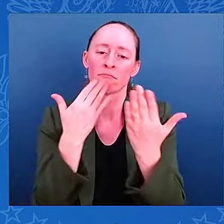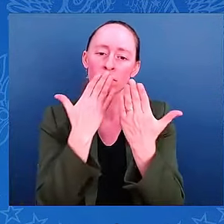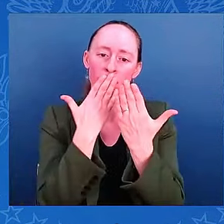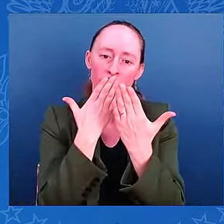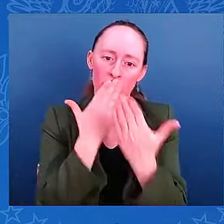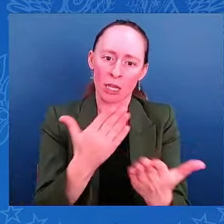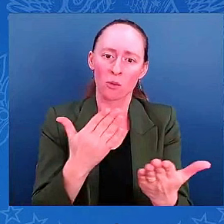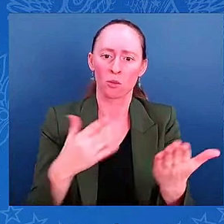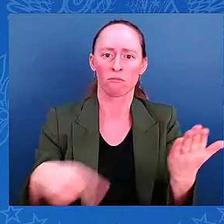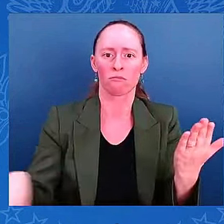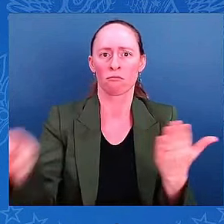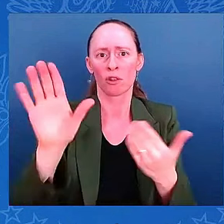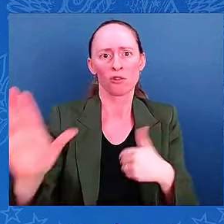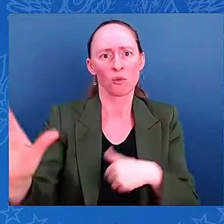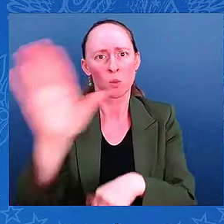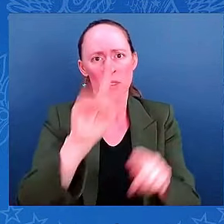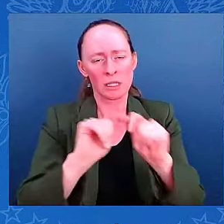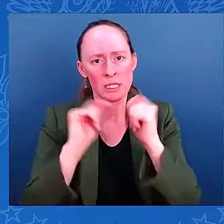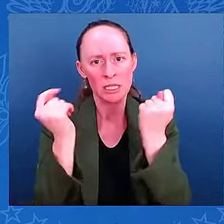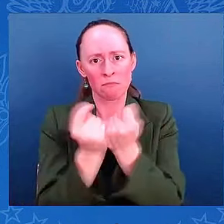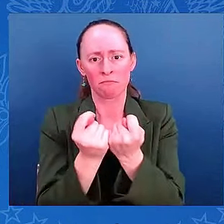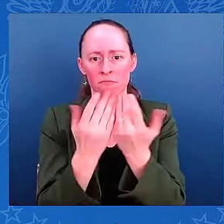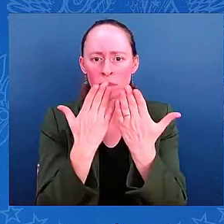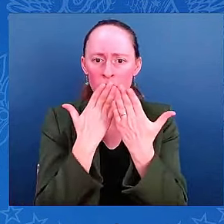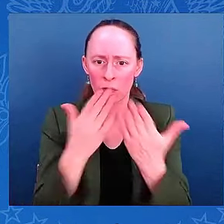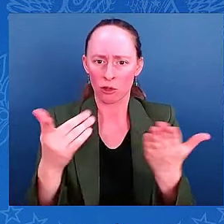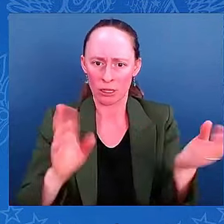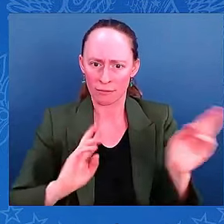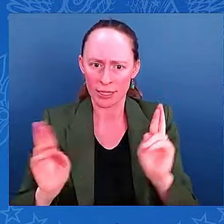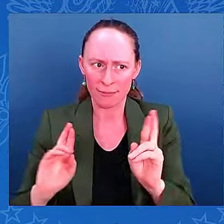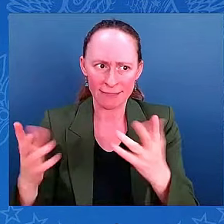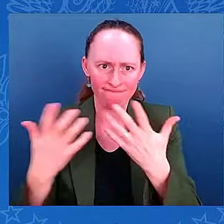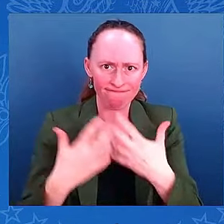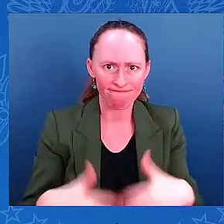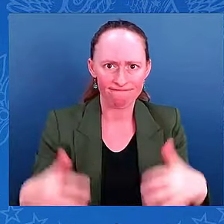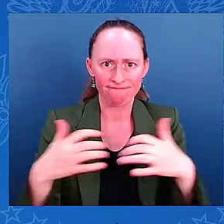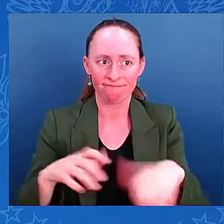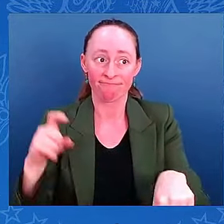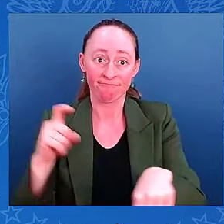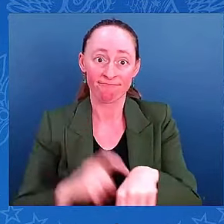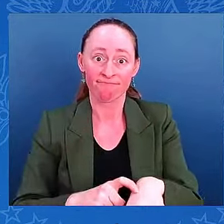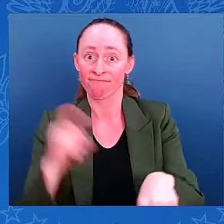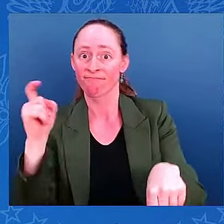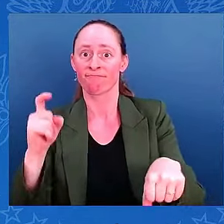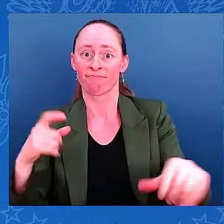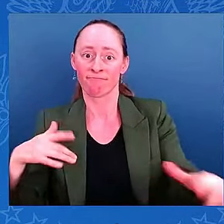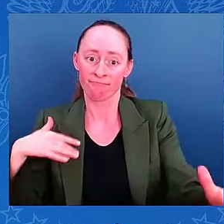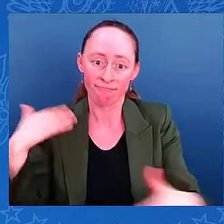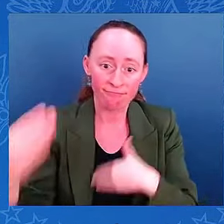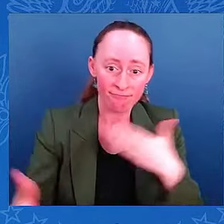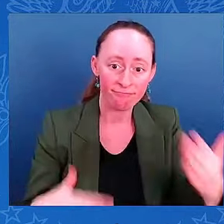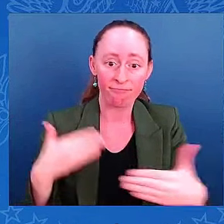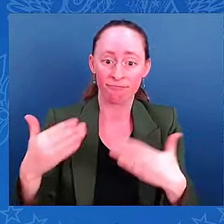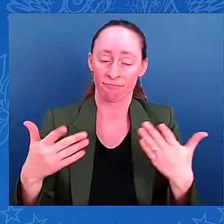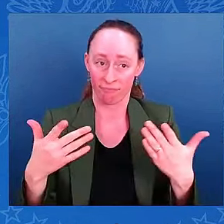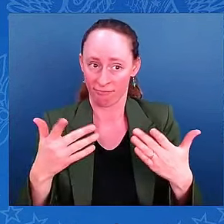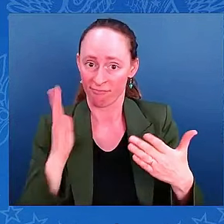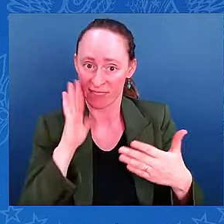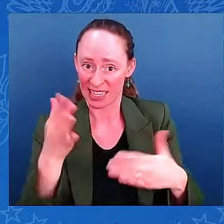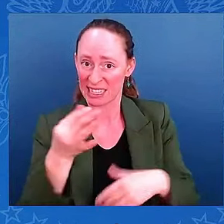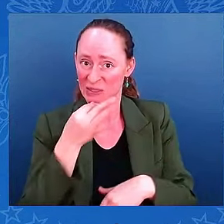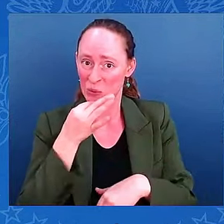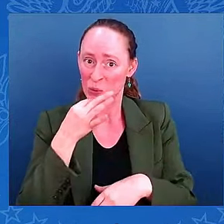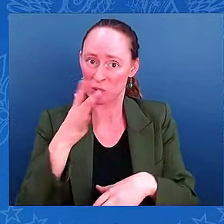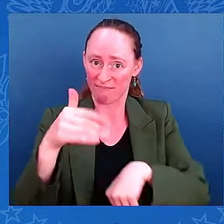to prepare for and respond to what is coming to Florida this evening. With that, we will conclude the public